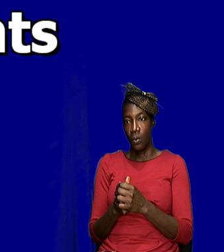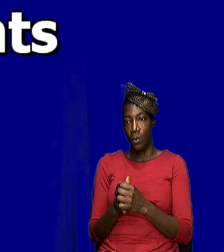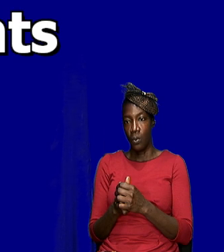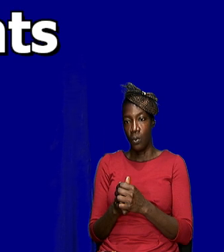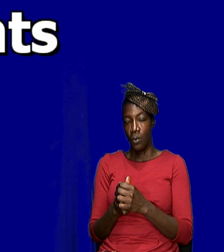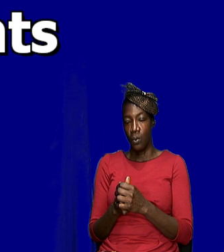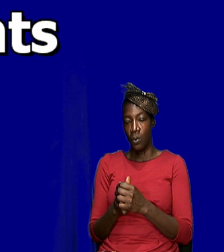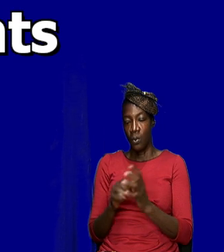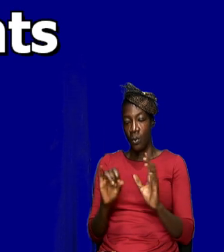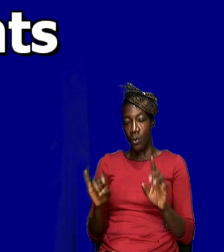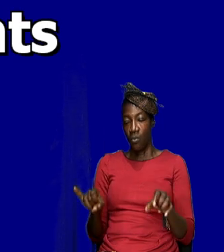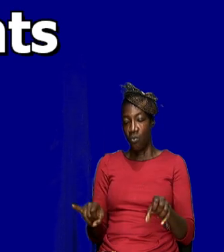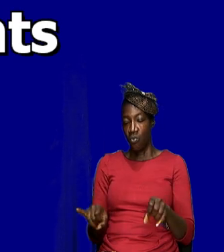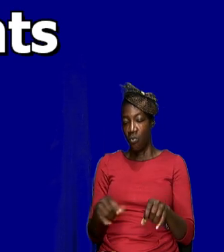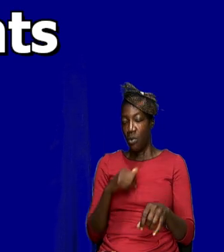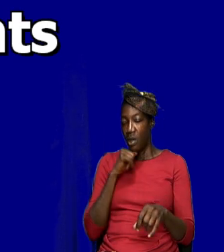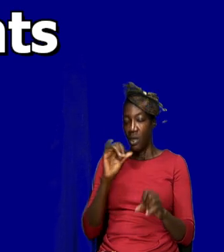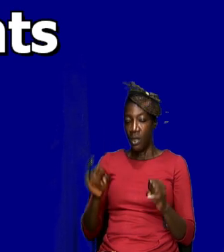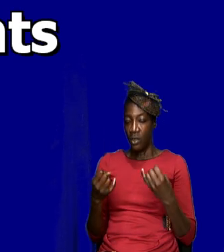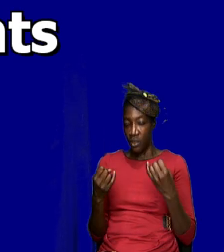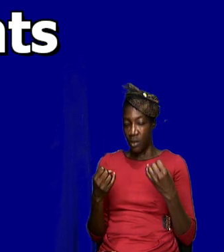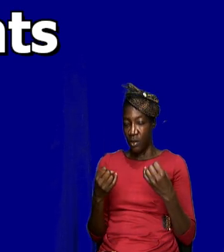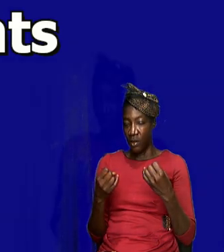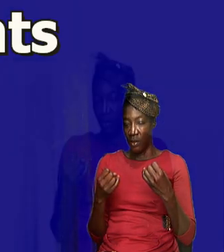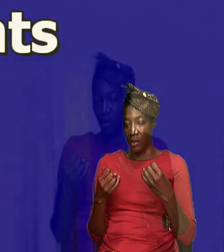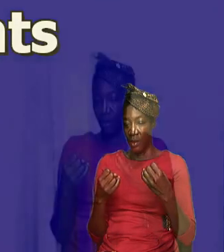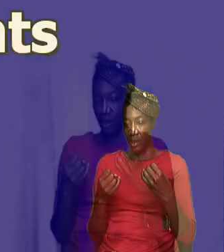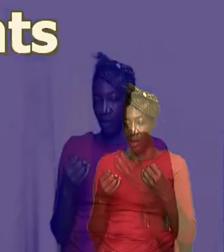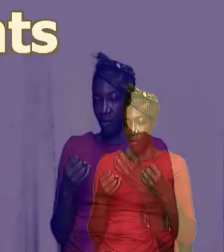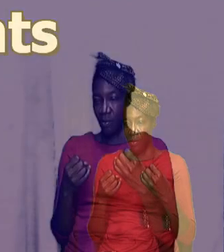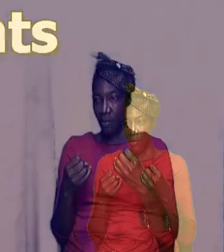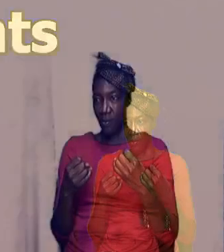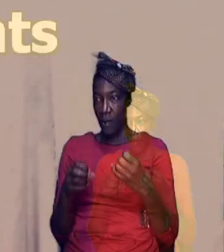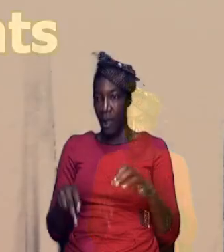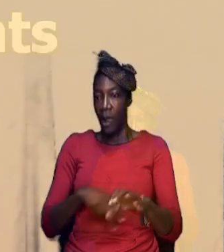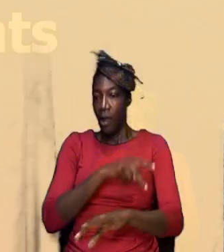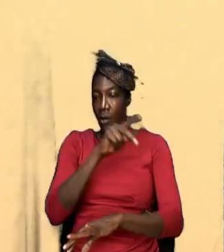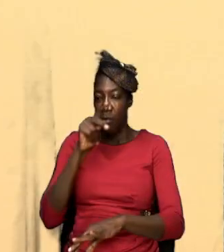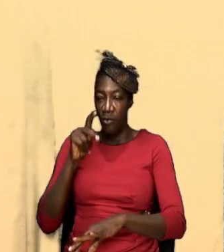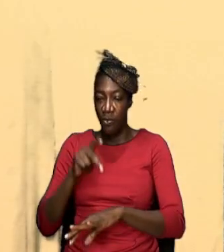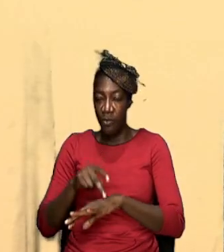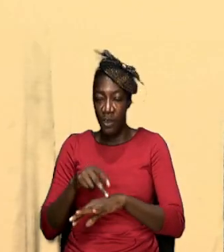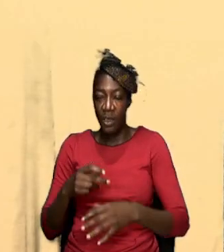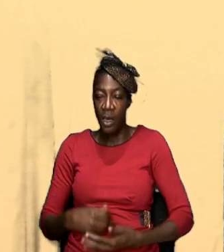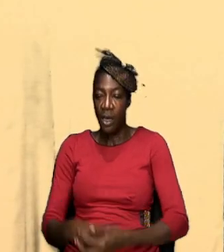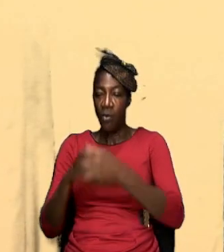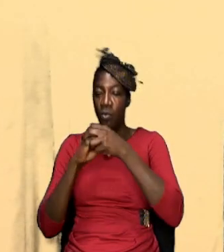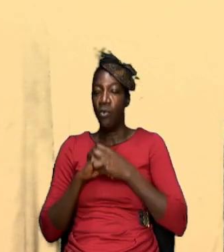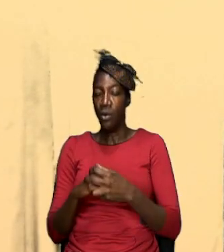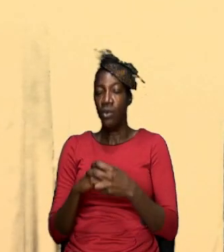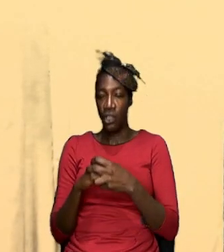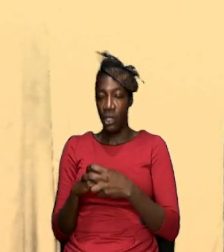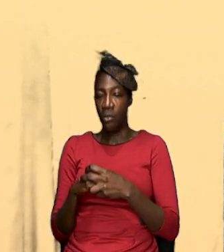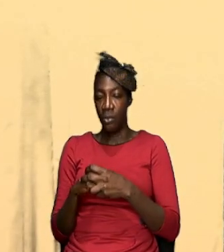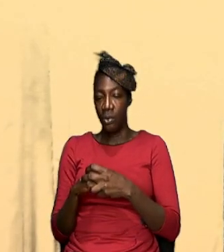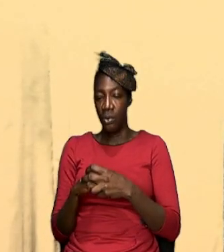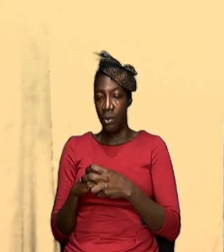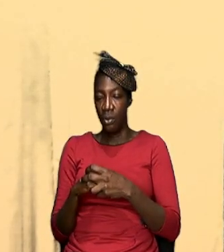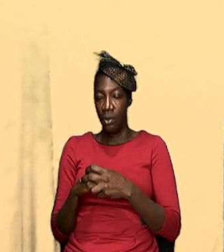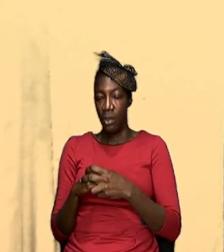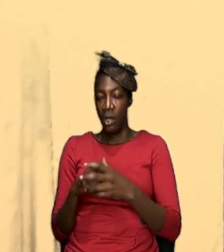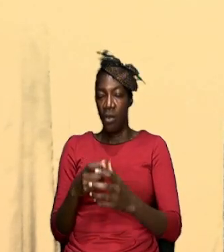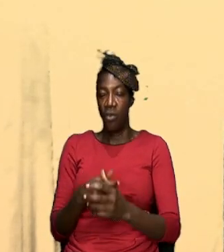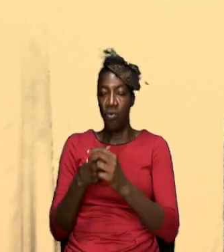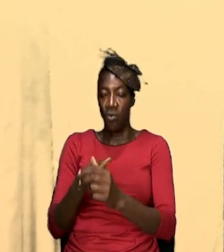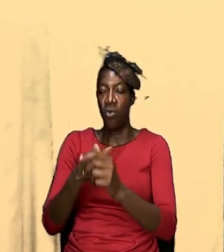be not just to give physical you know physical worship as it was not just to be running